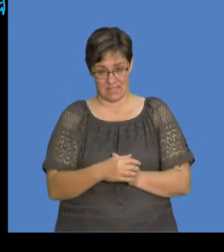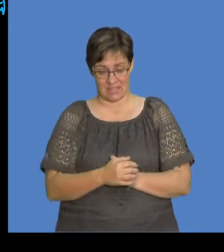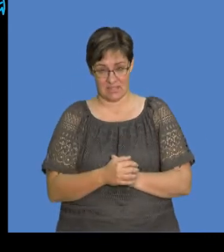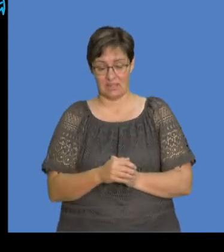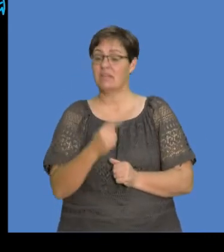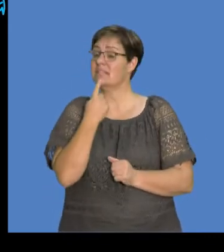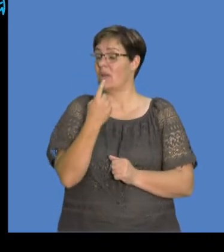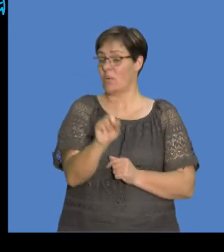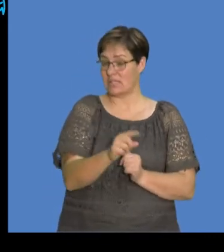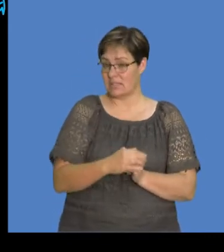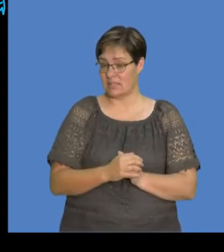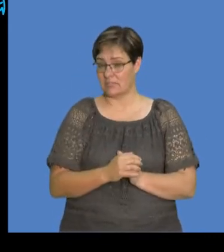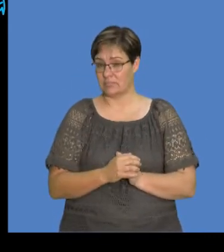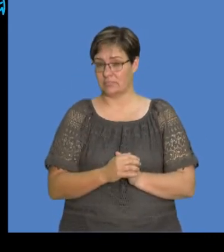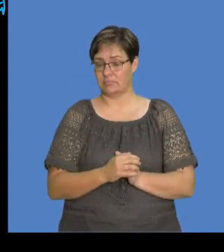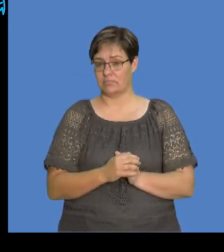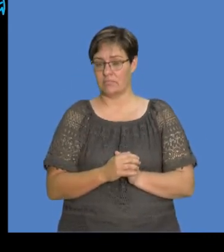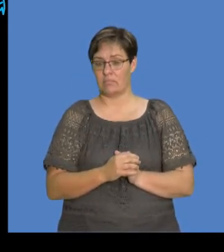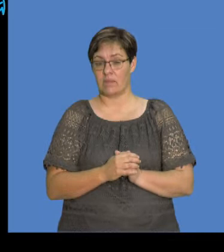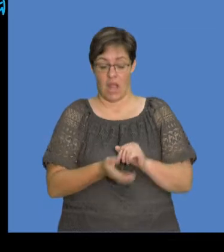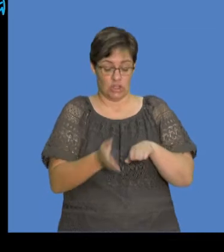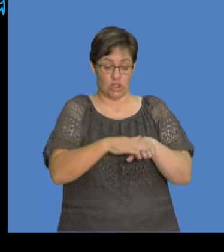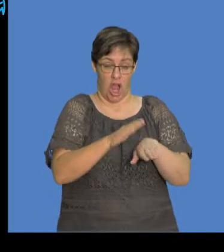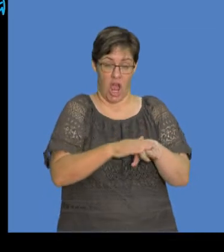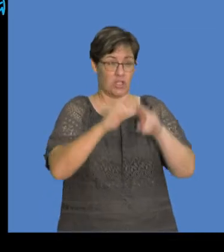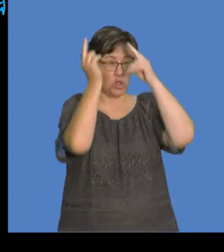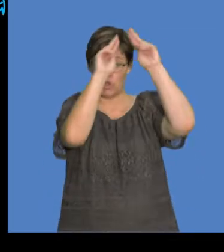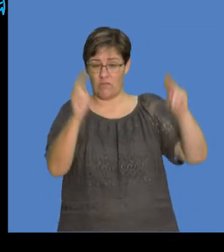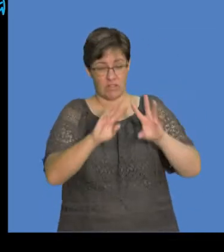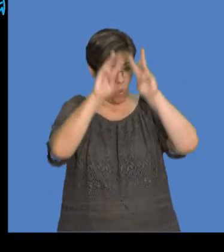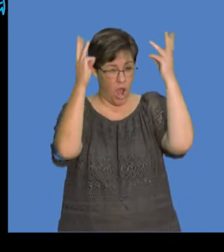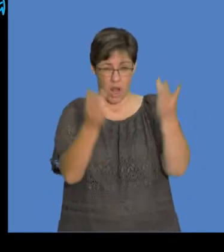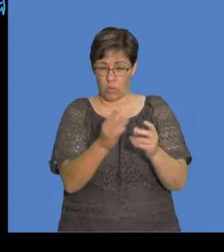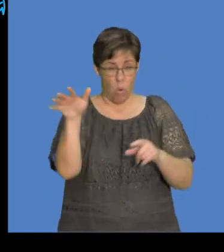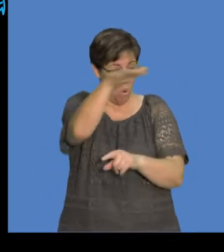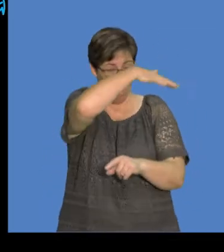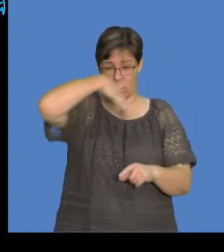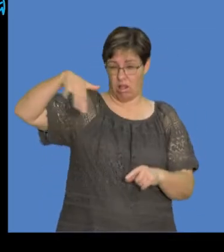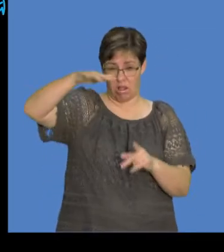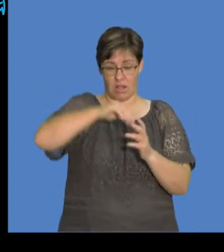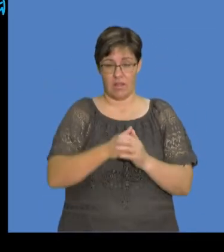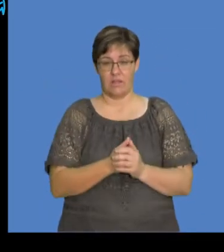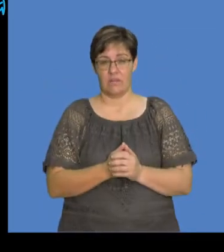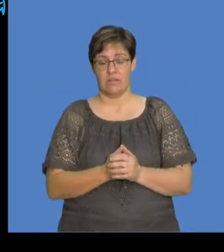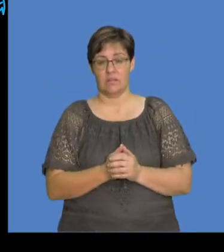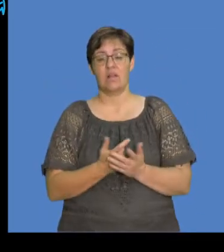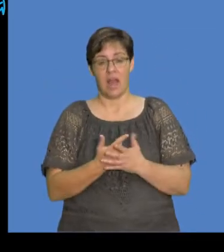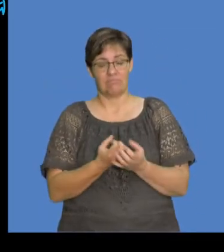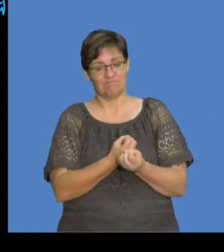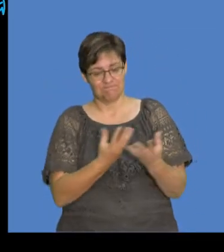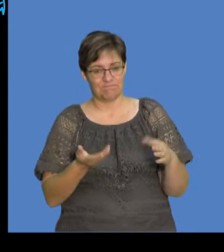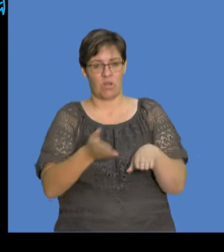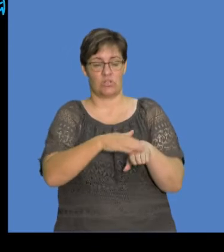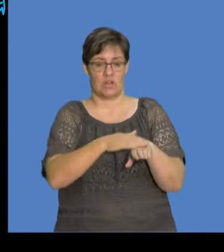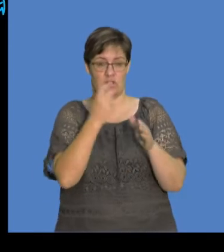So it says here every charge in the universe, okay? So this is the principle of